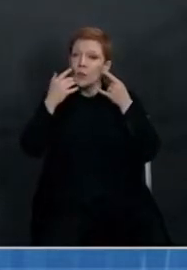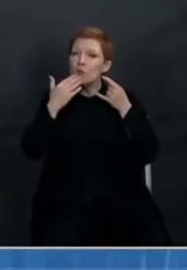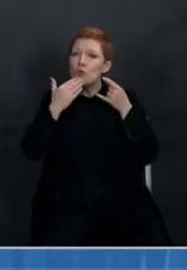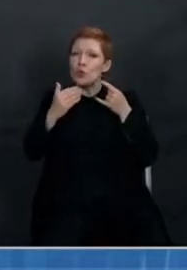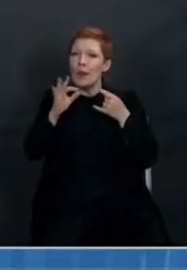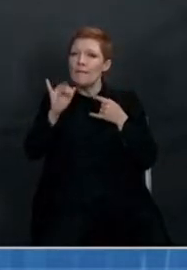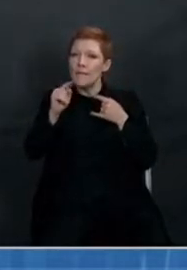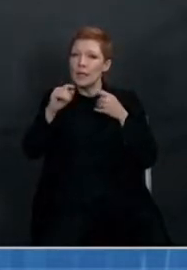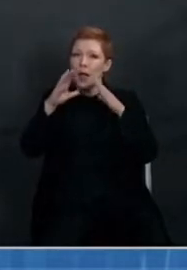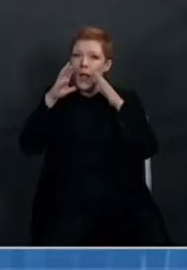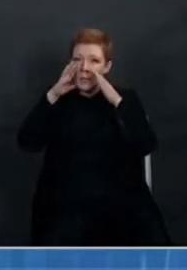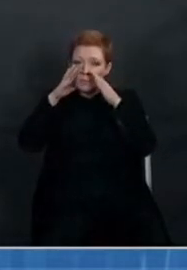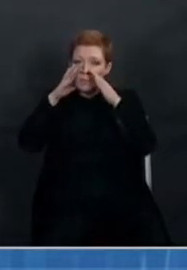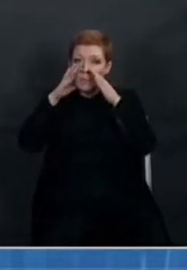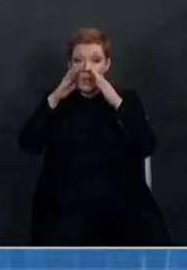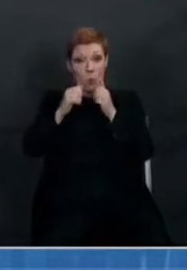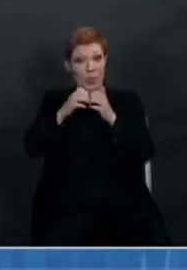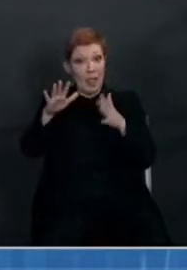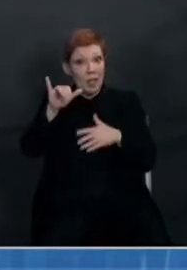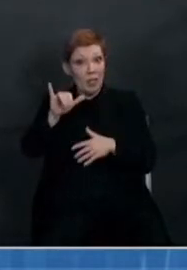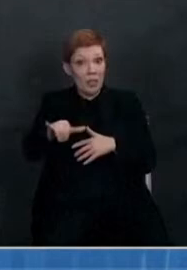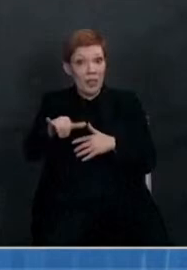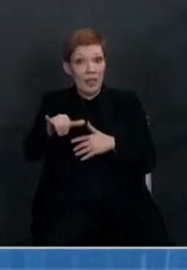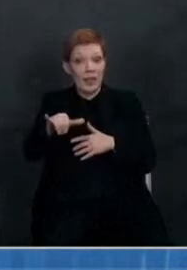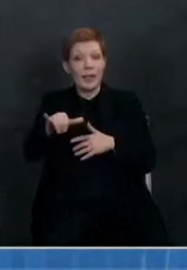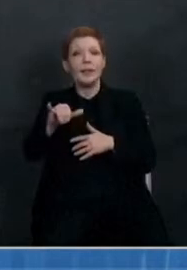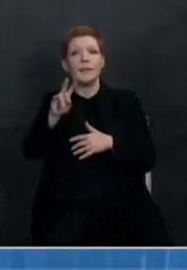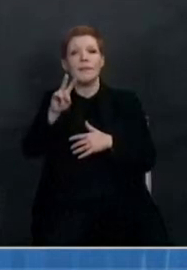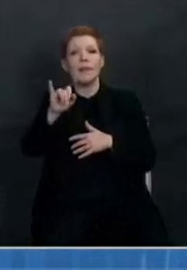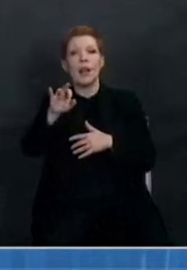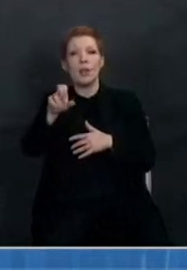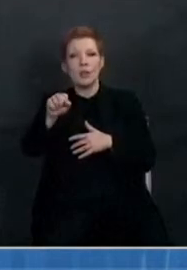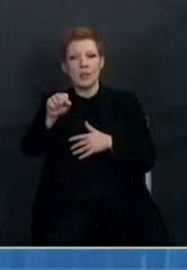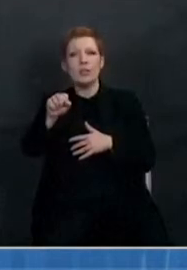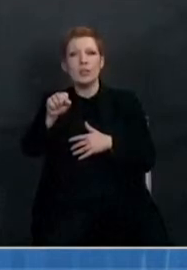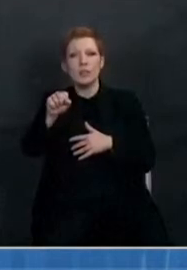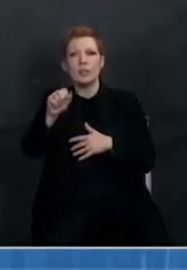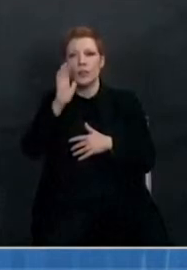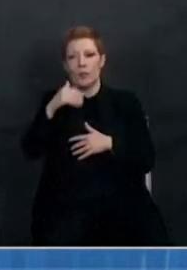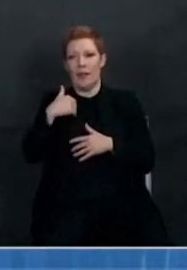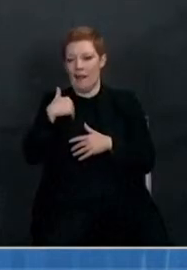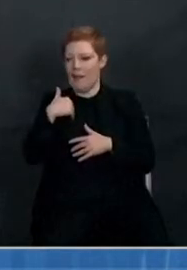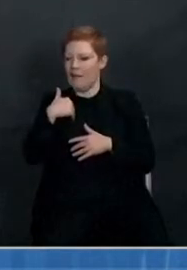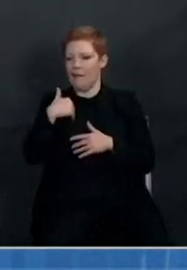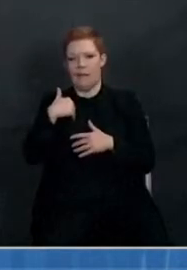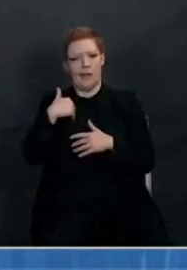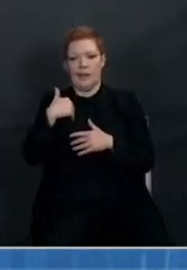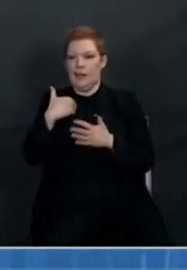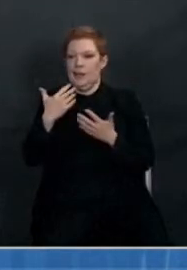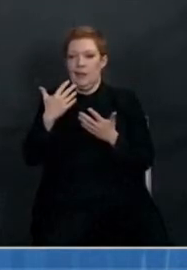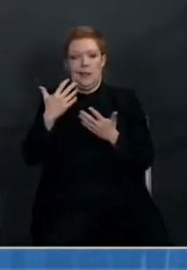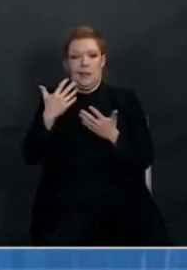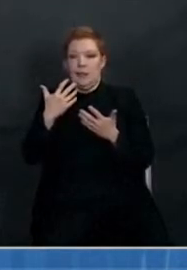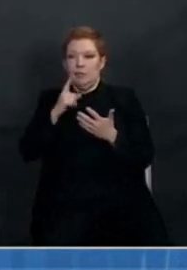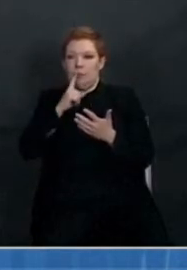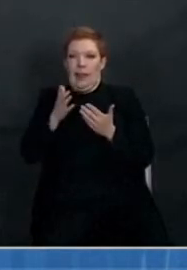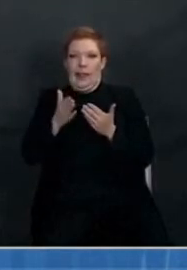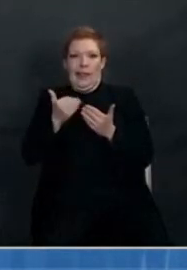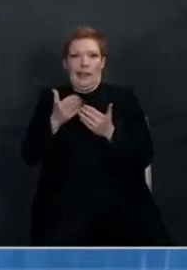Without masks, the virus and the new variants will have too easy a time continuing to grow.